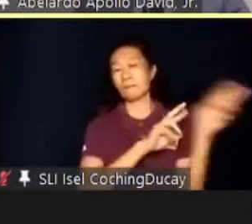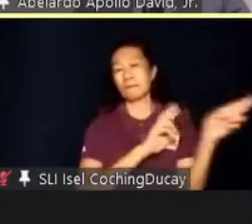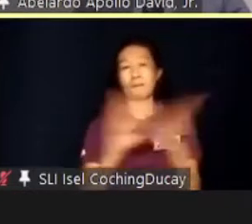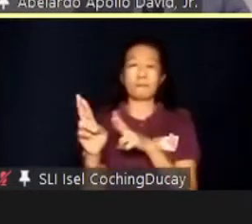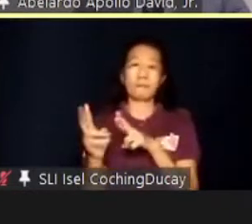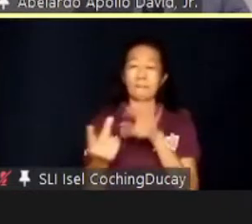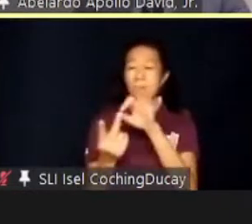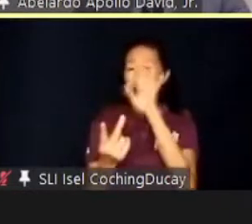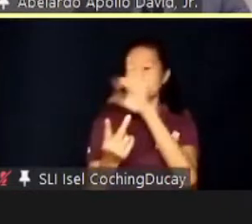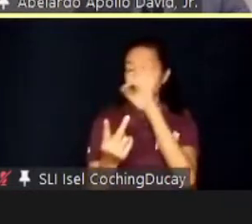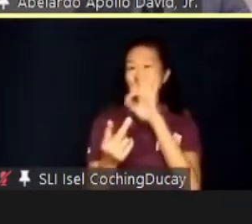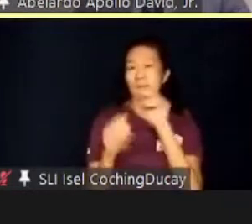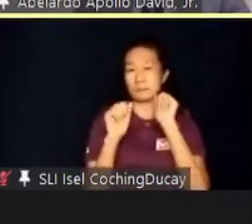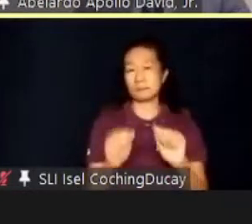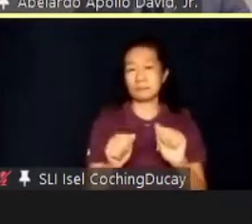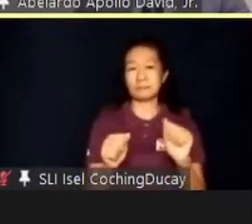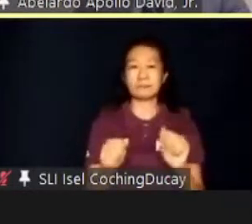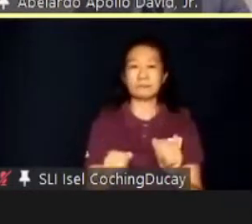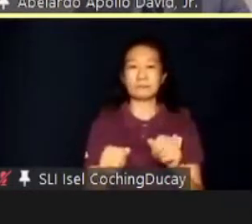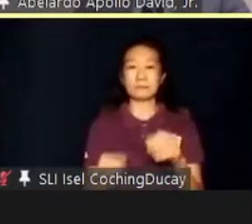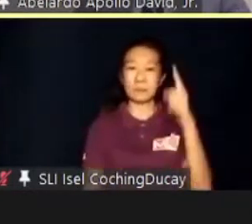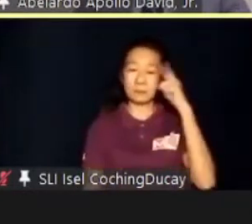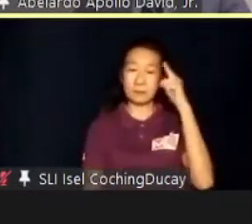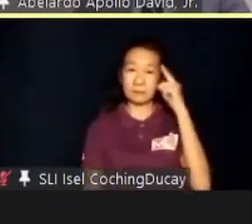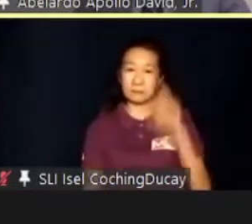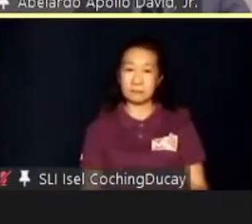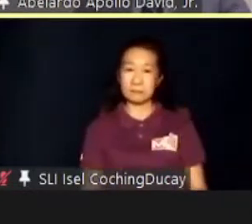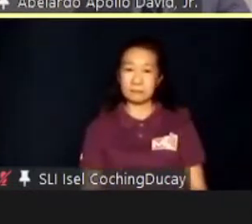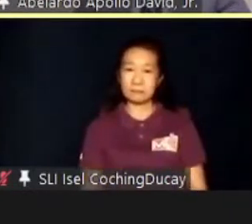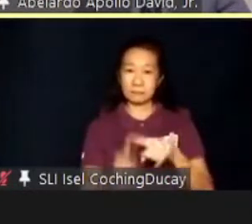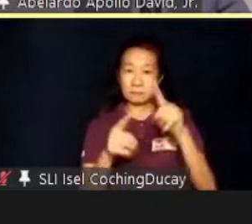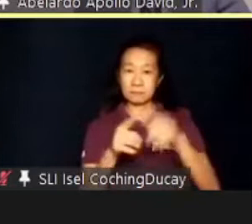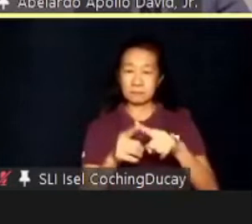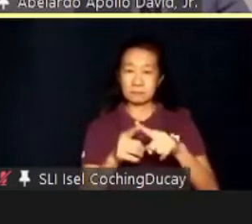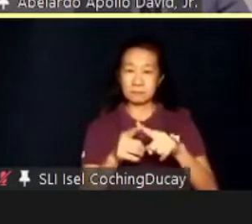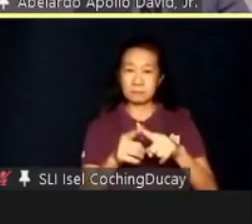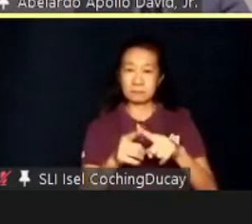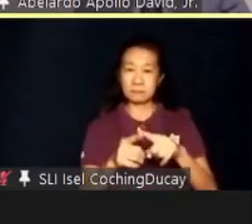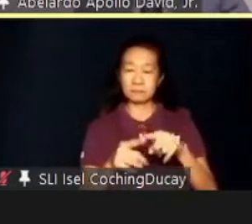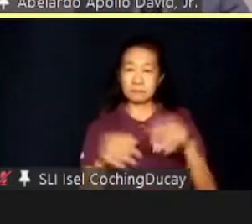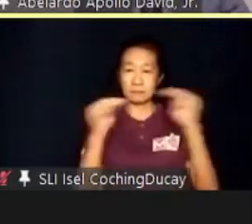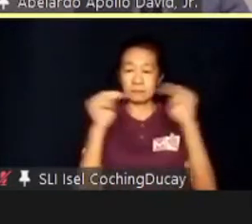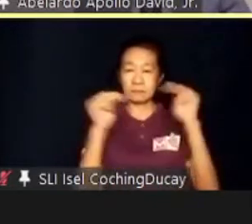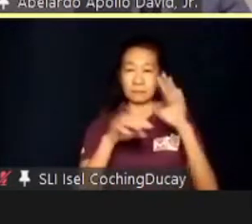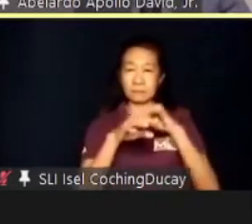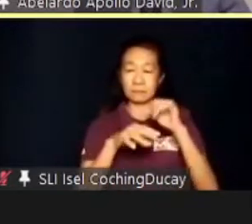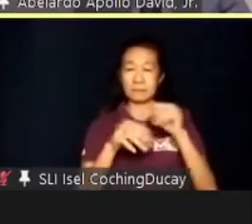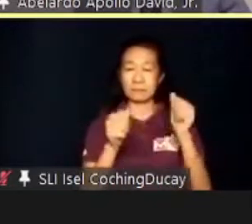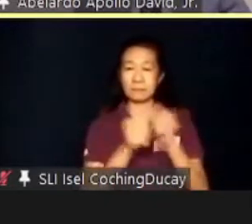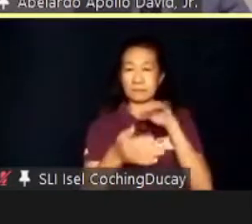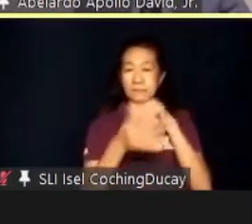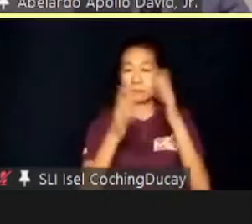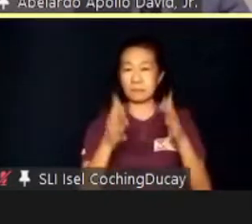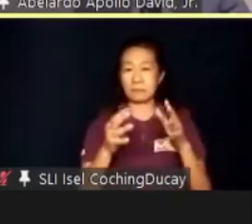available that are being considered. Then, a meeting is called for the student and the family to help them